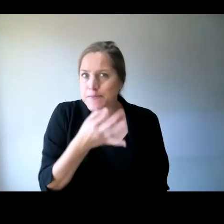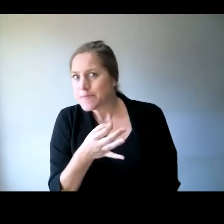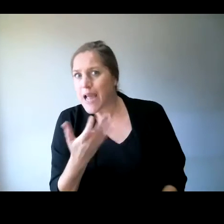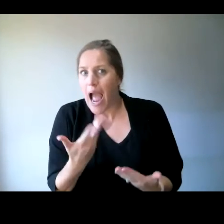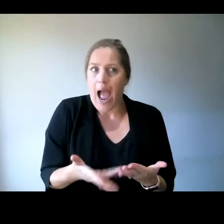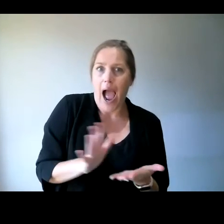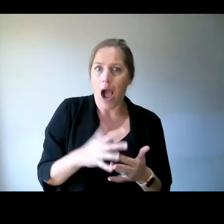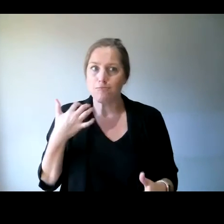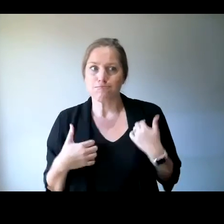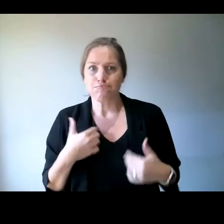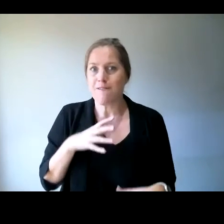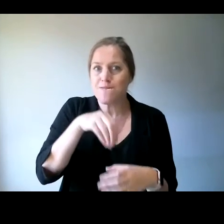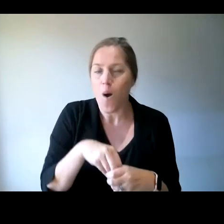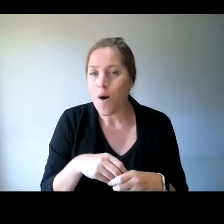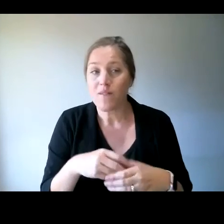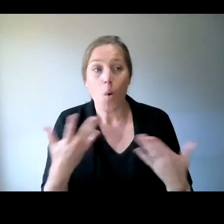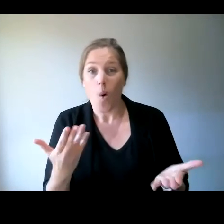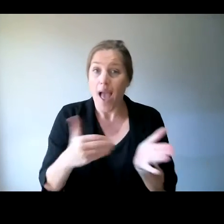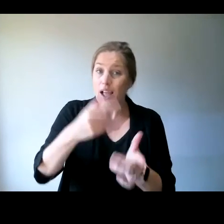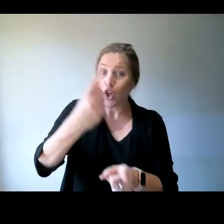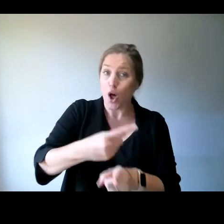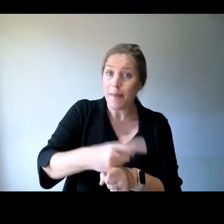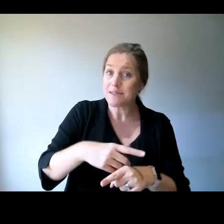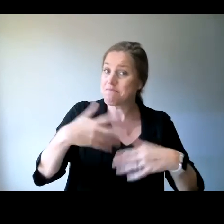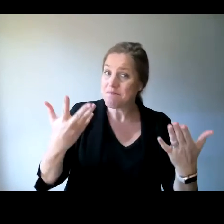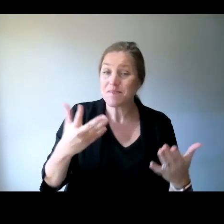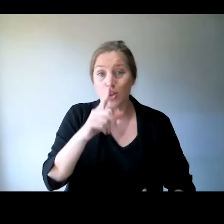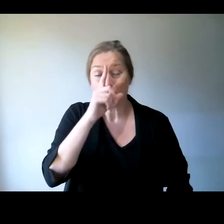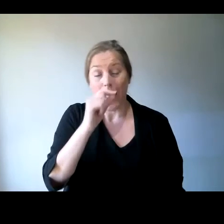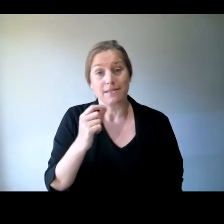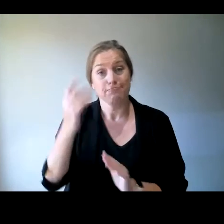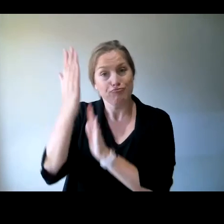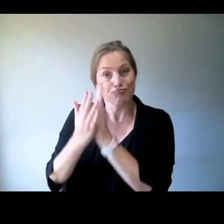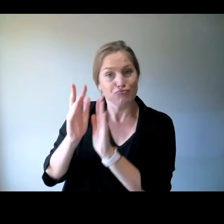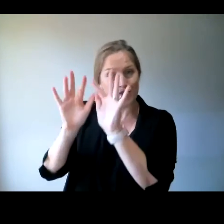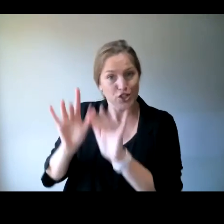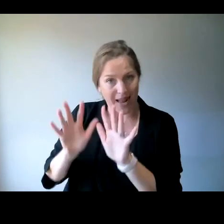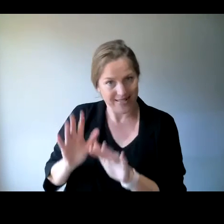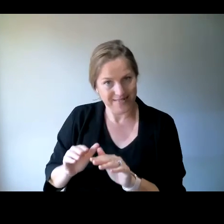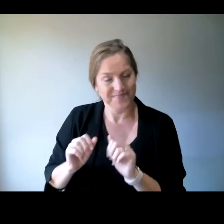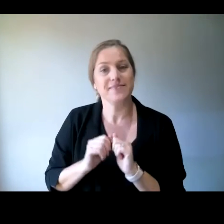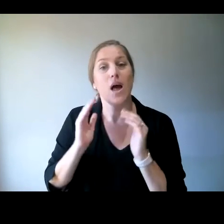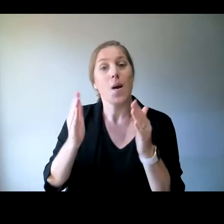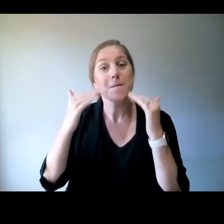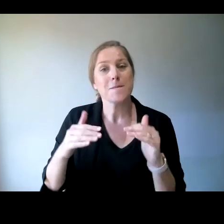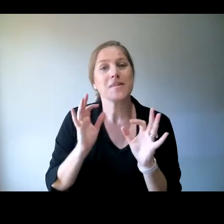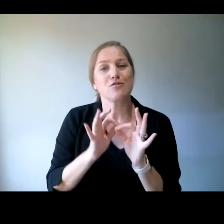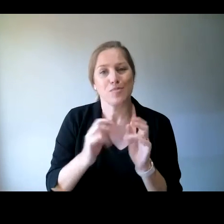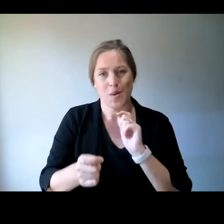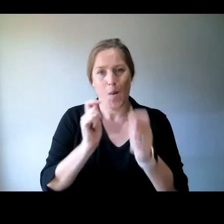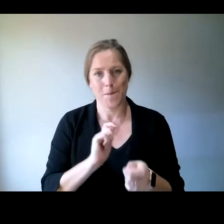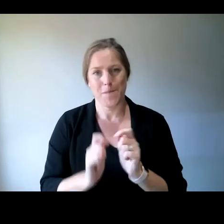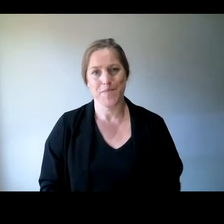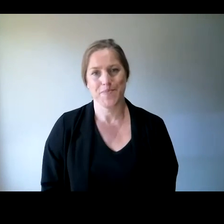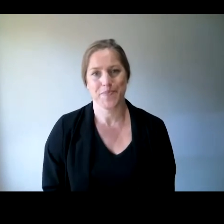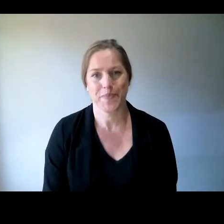involved. Or even if you just want to make a comment or suggestion about our work, that's also fine. Sandra, I'll leave you to go back to see if there's